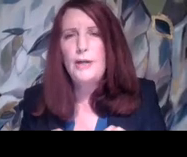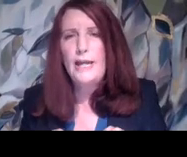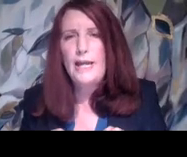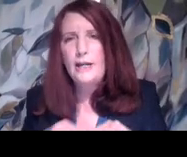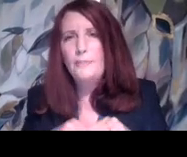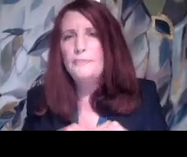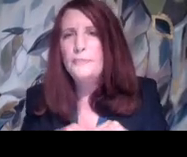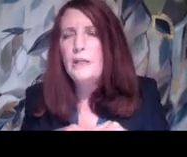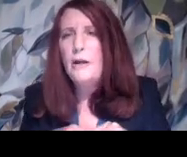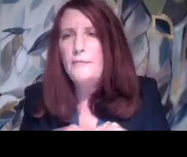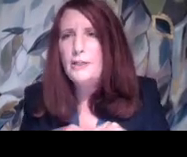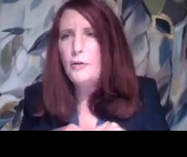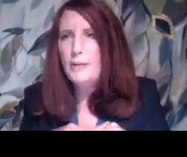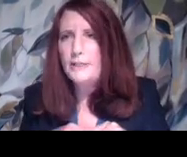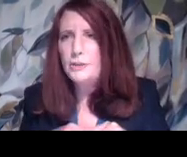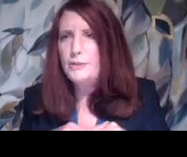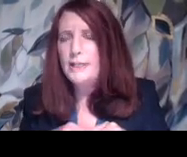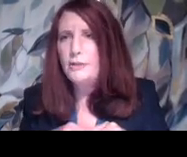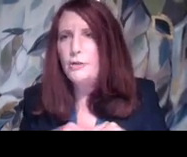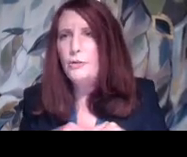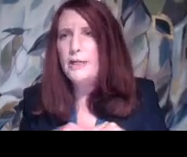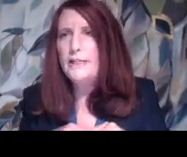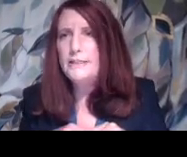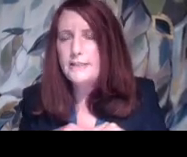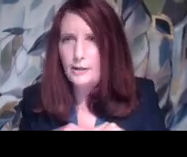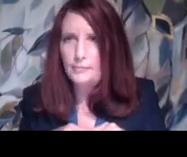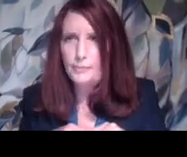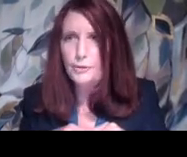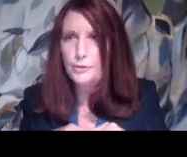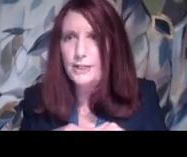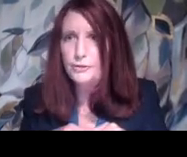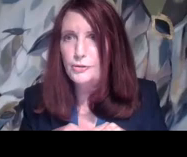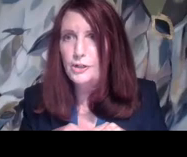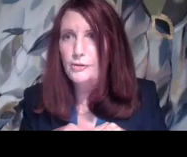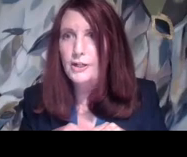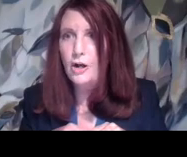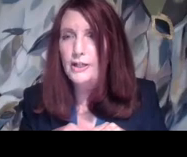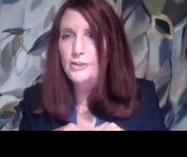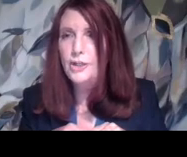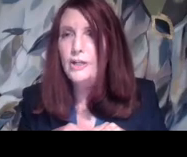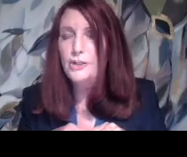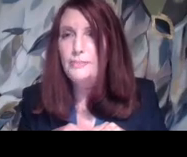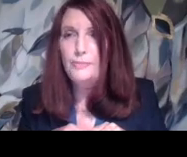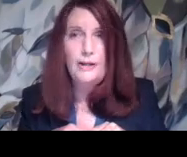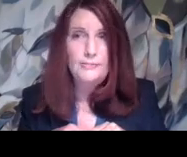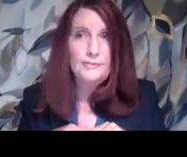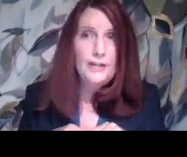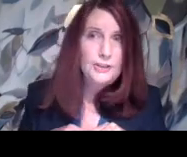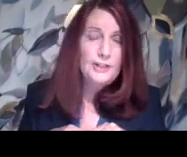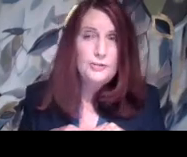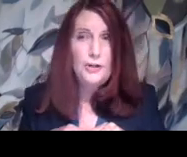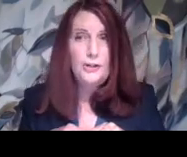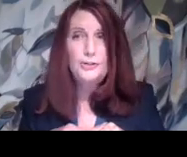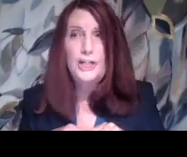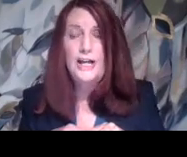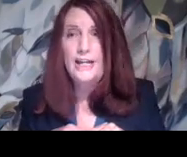to a, um, a video about a student who is, uh, pursued extracurricular in college. She, well, it's not